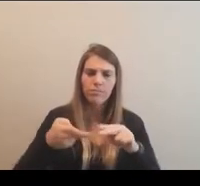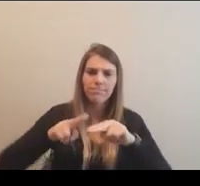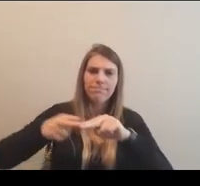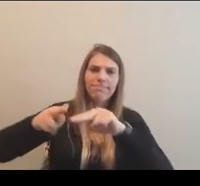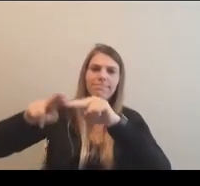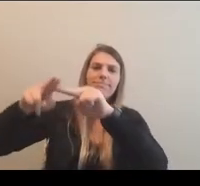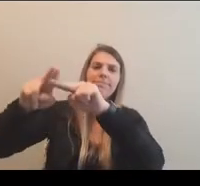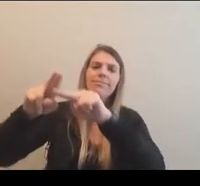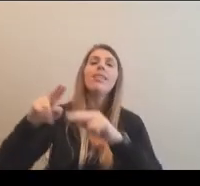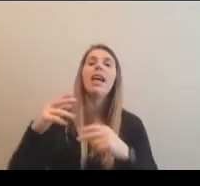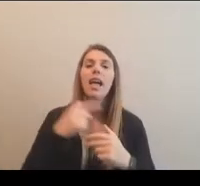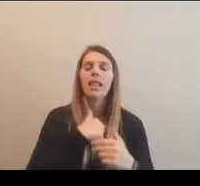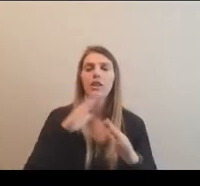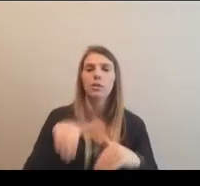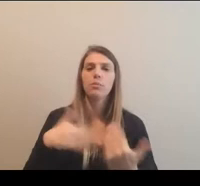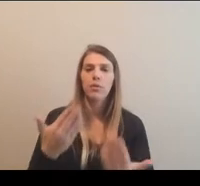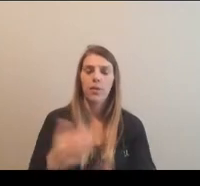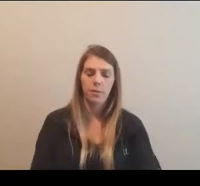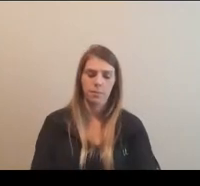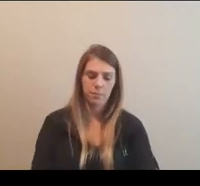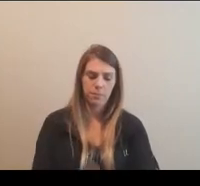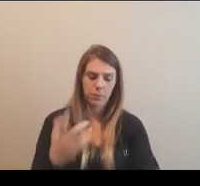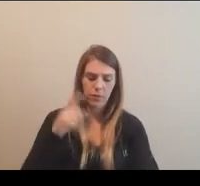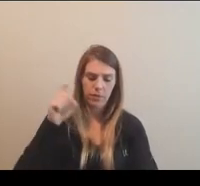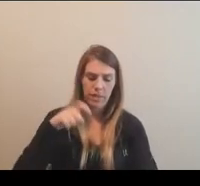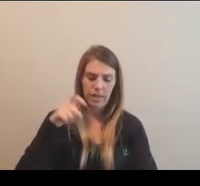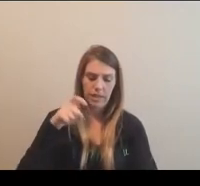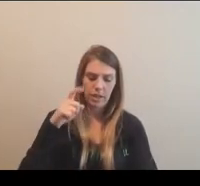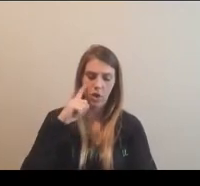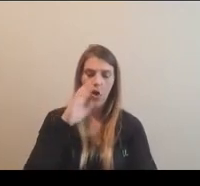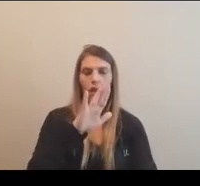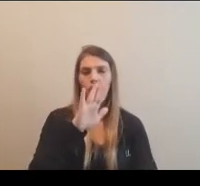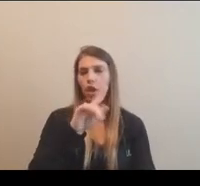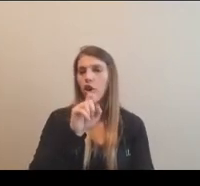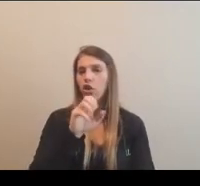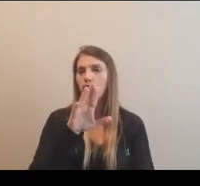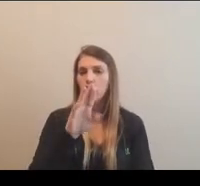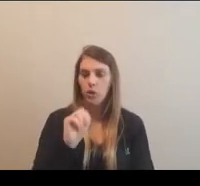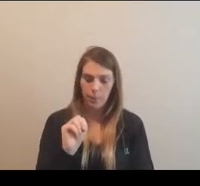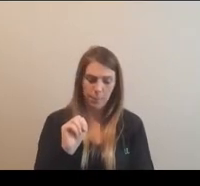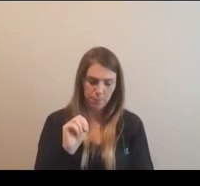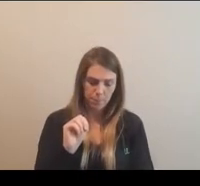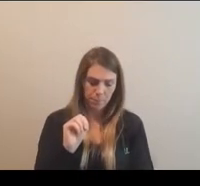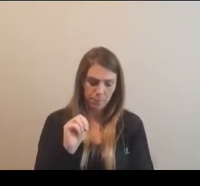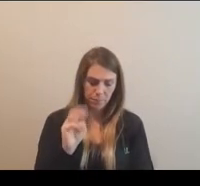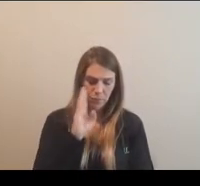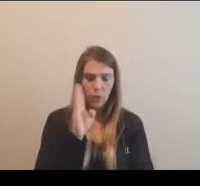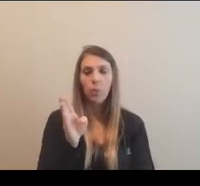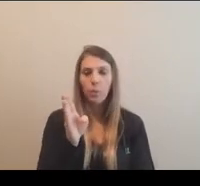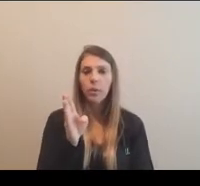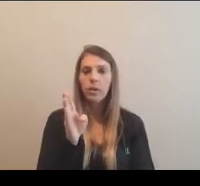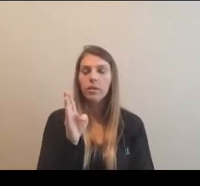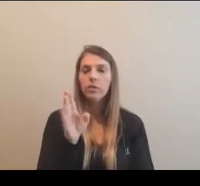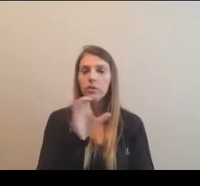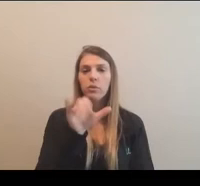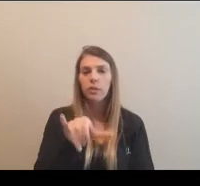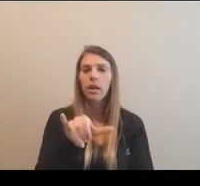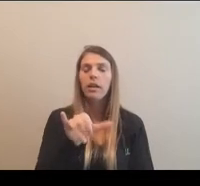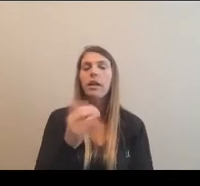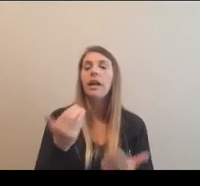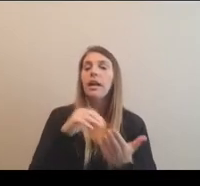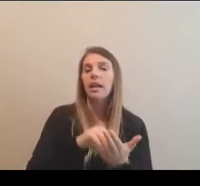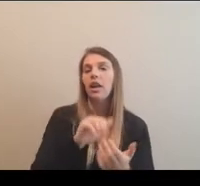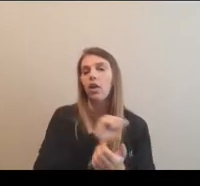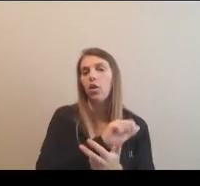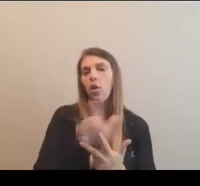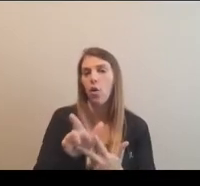let's provide to them what they need on, on their terms. And so we, we are going to do that. Um, we'll be again, going to all